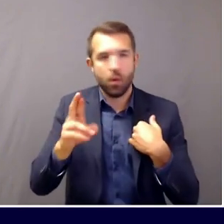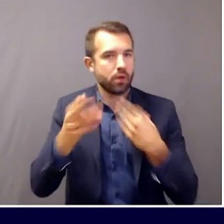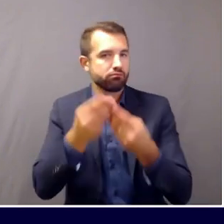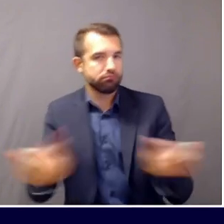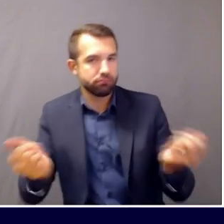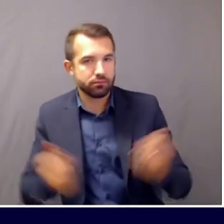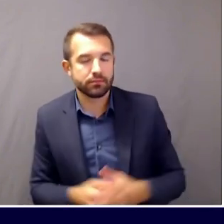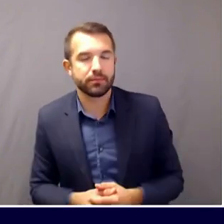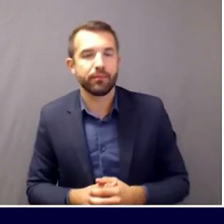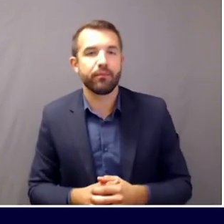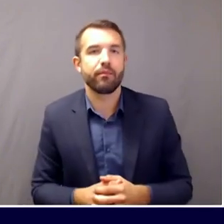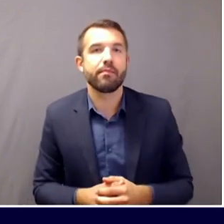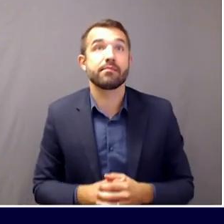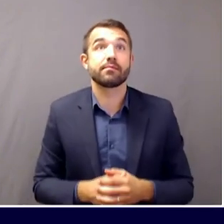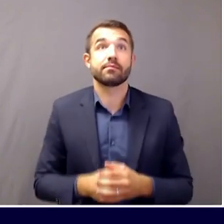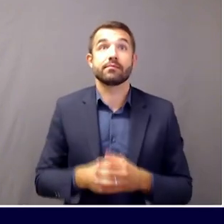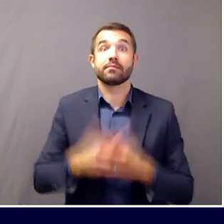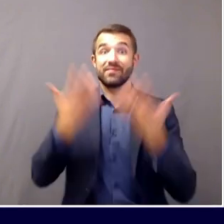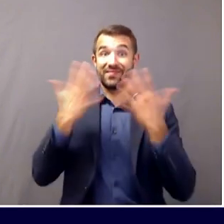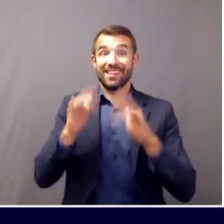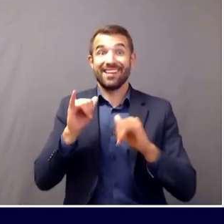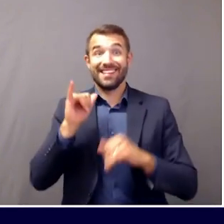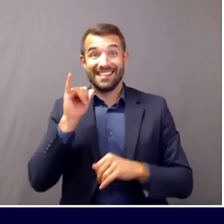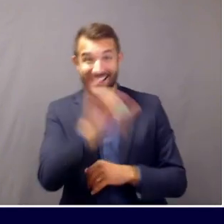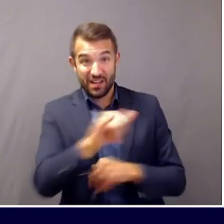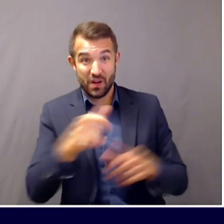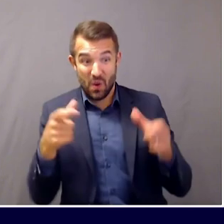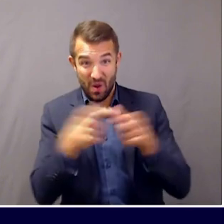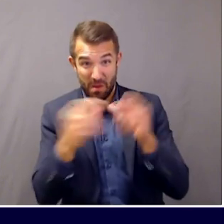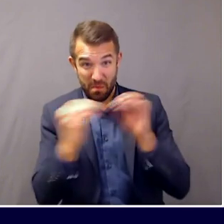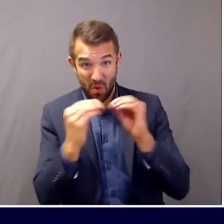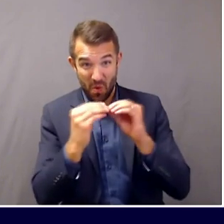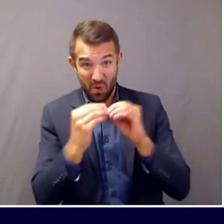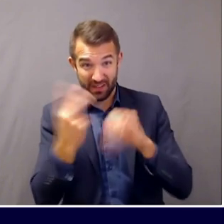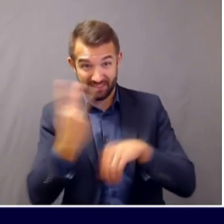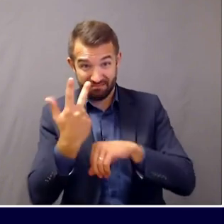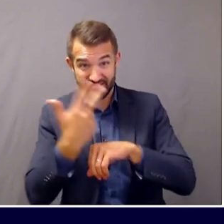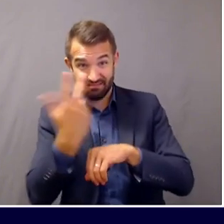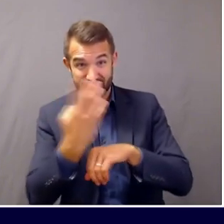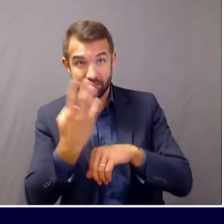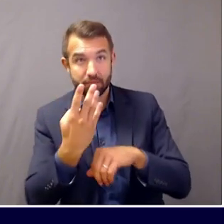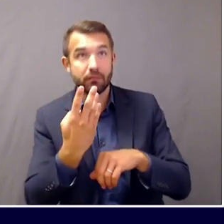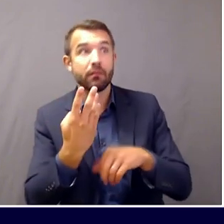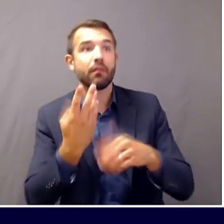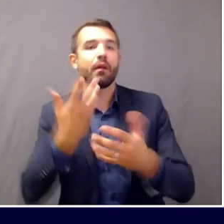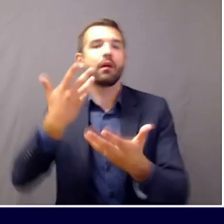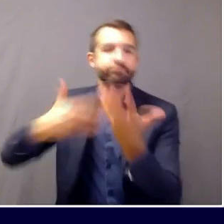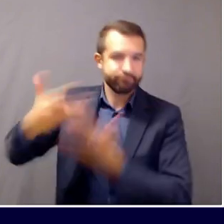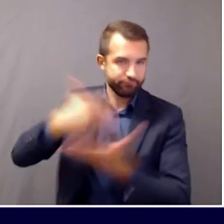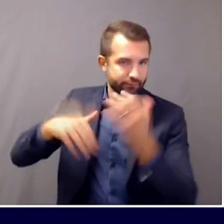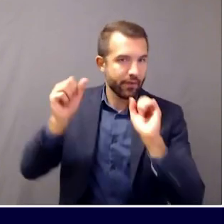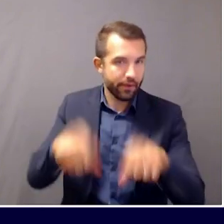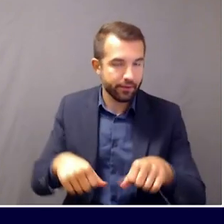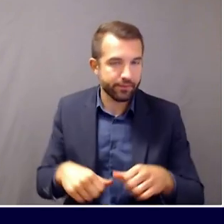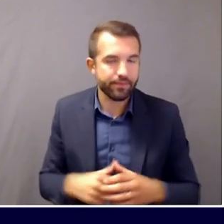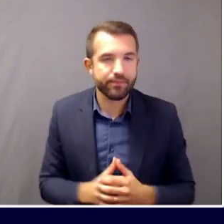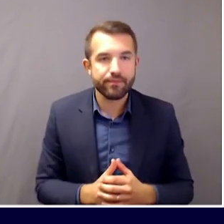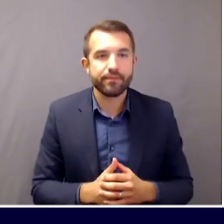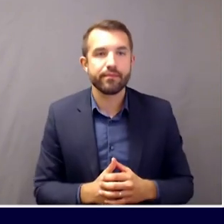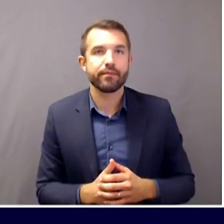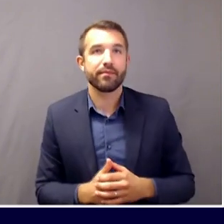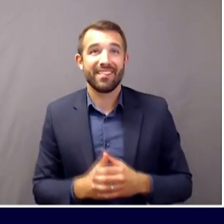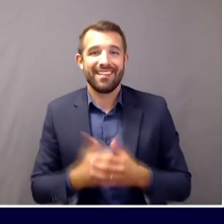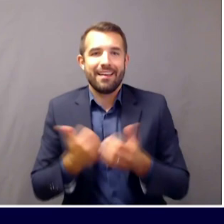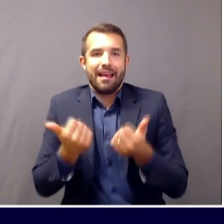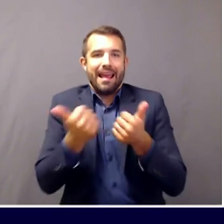their symptoms have resolved. Anybody who gets any sort of test on top of that should be in quarantine until their results come